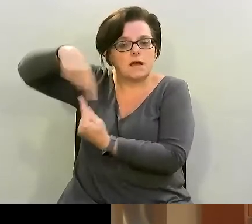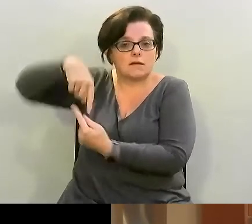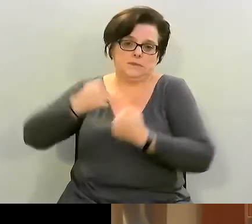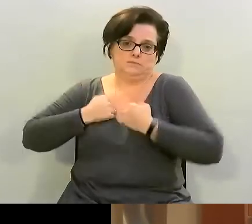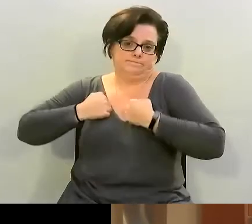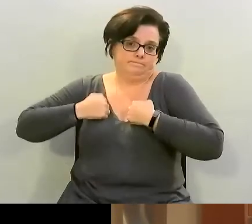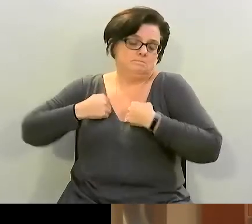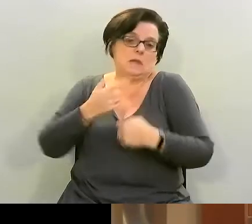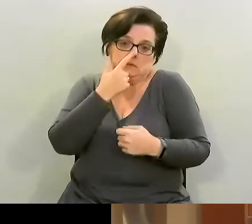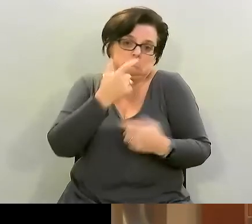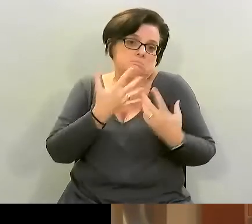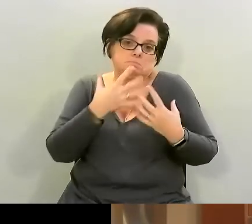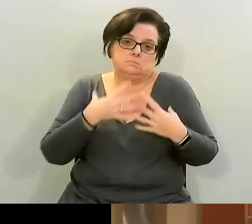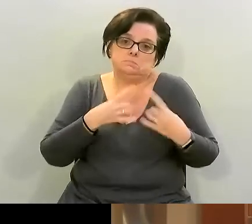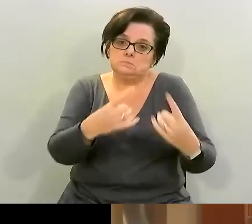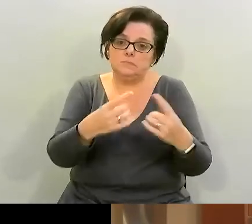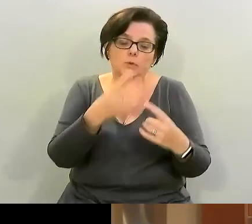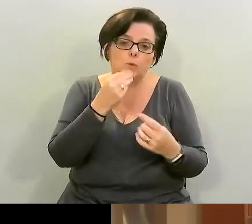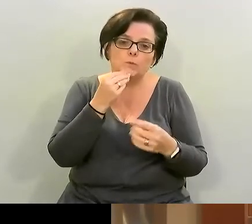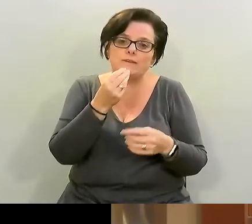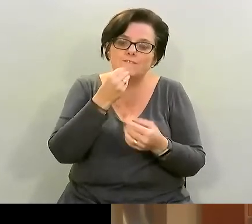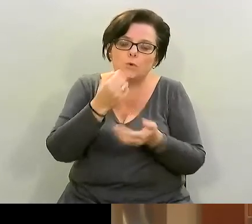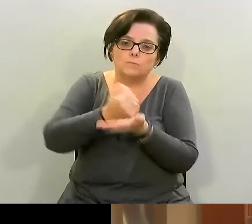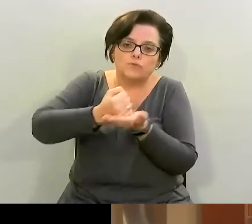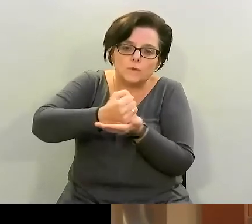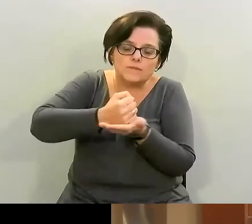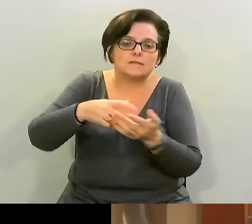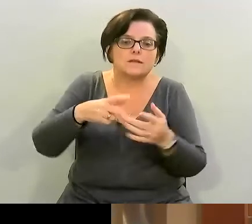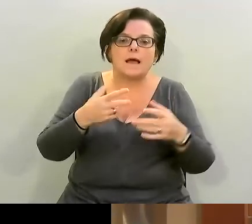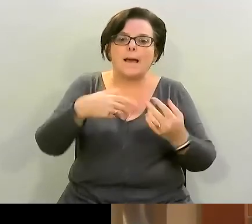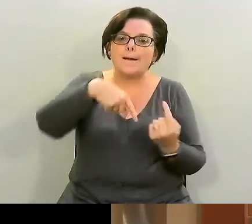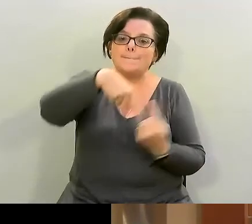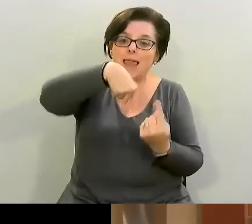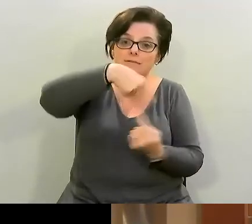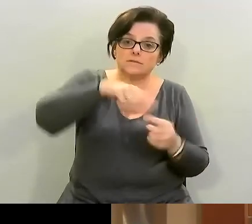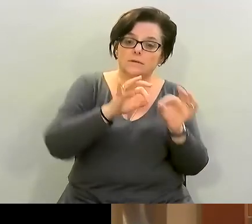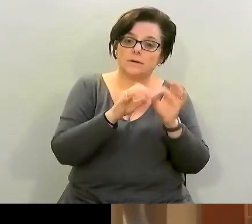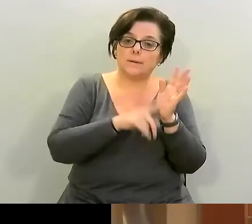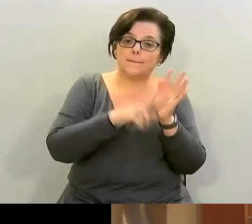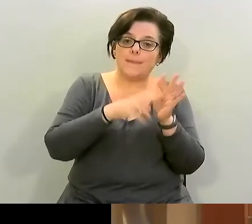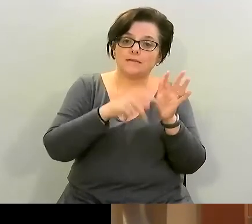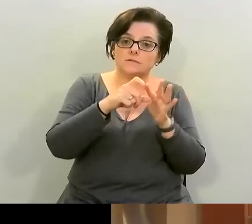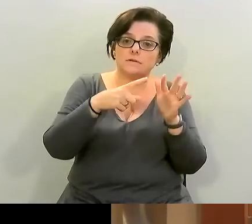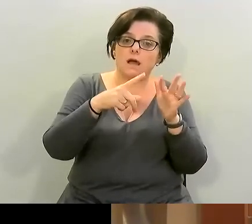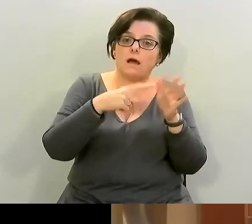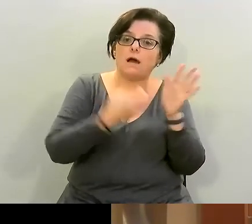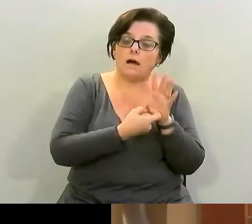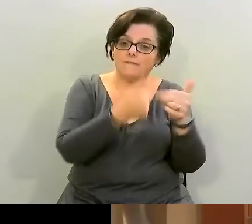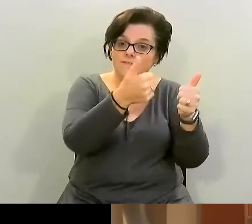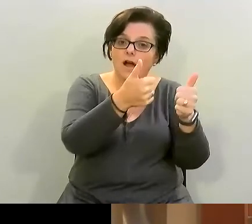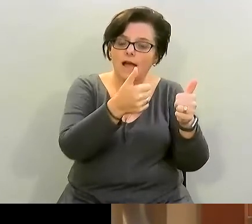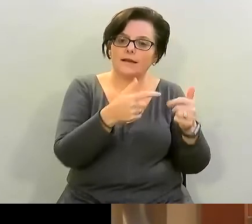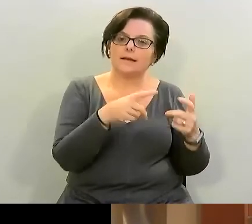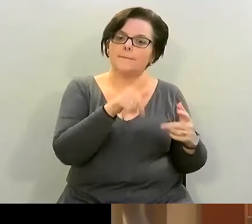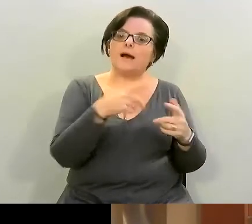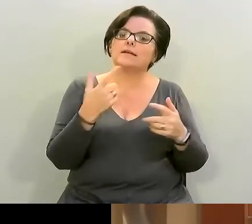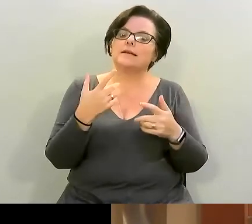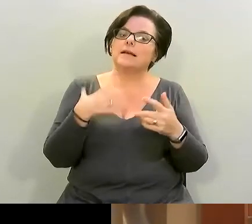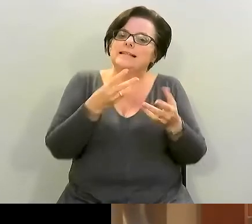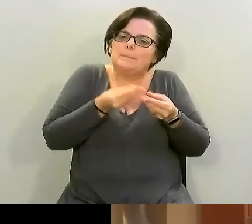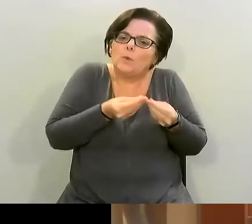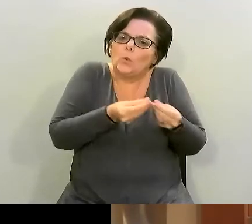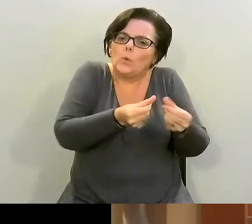a food processor a blender would work but just don't get it too smooth because it's meant to be a chunky sauce